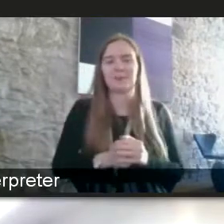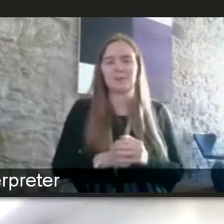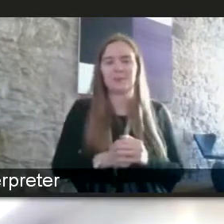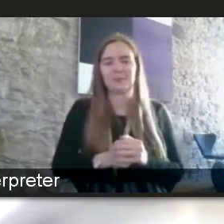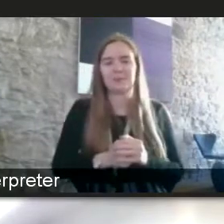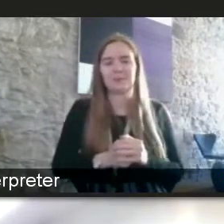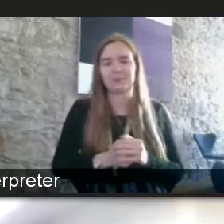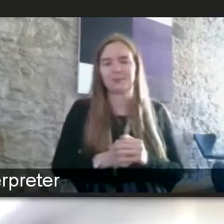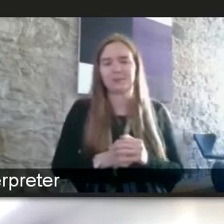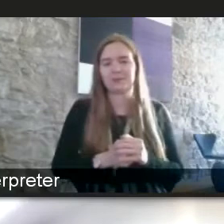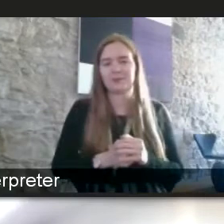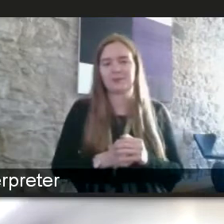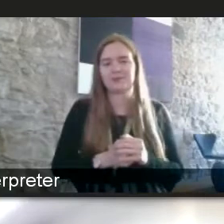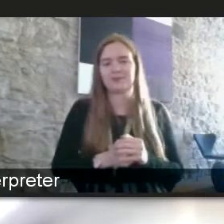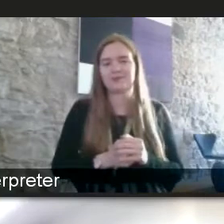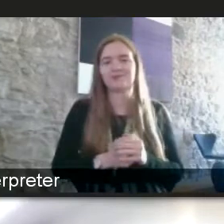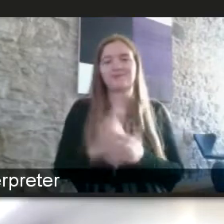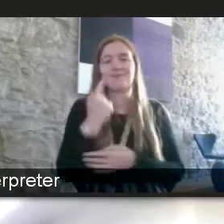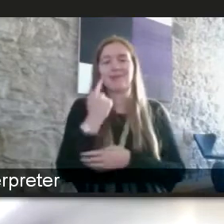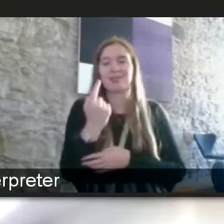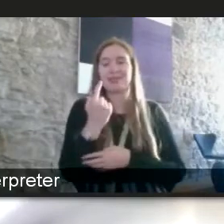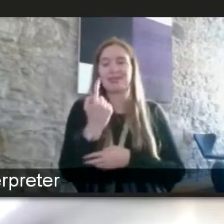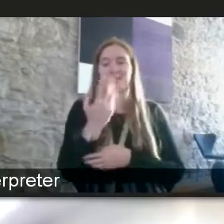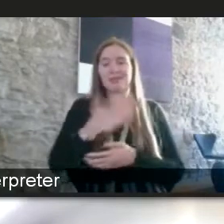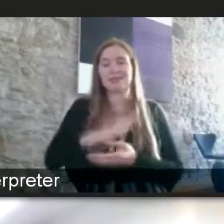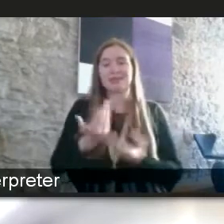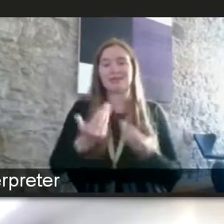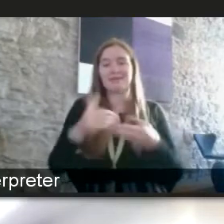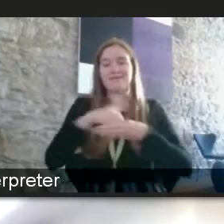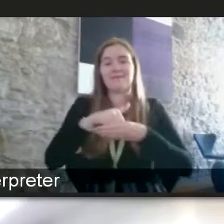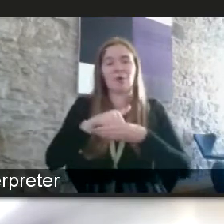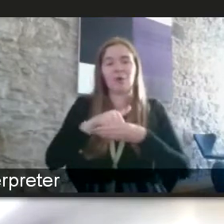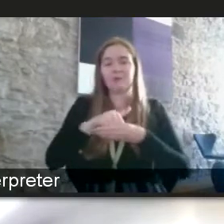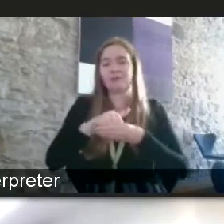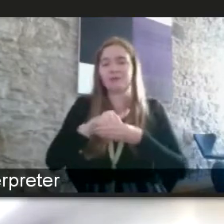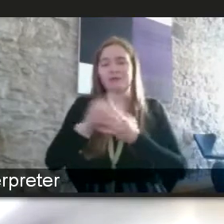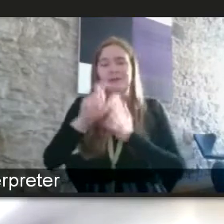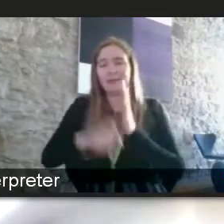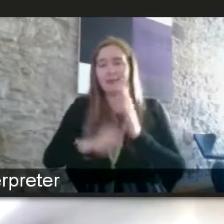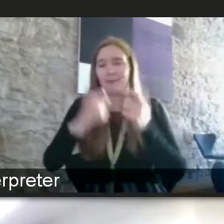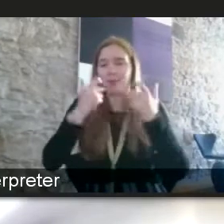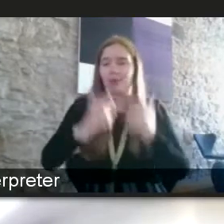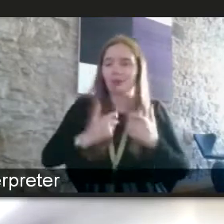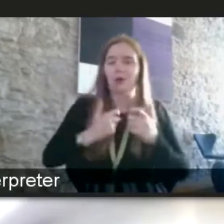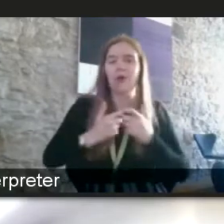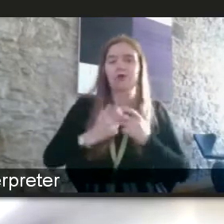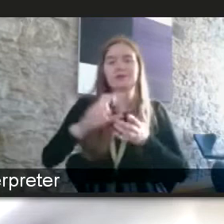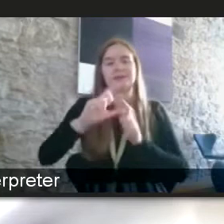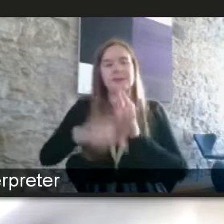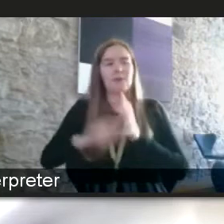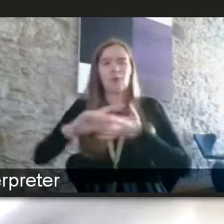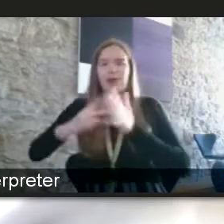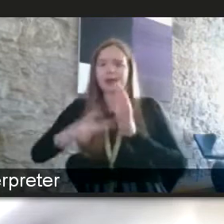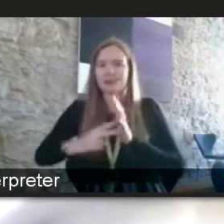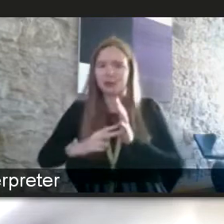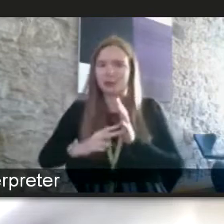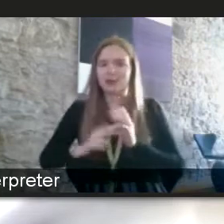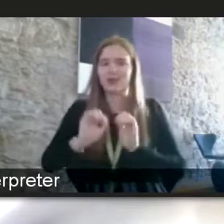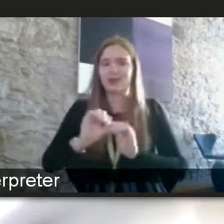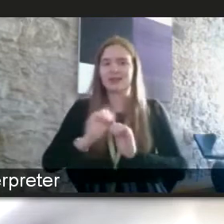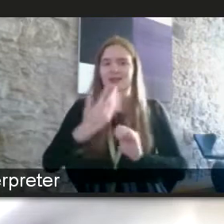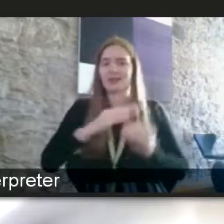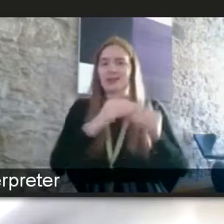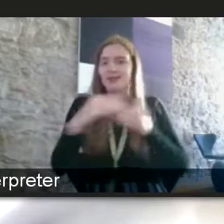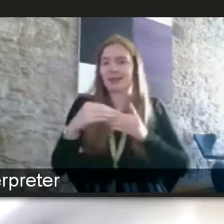so i i think we just we really need to involve disabled people more and disabled people's organizations so you know that's really leading on the lived